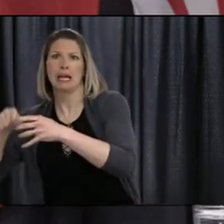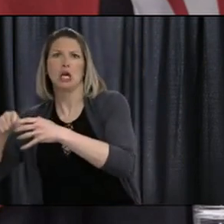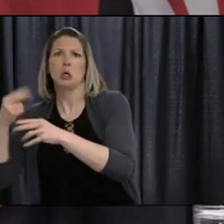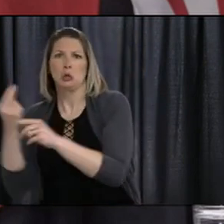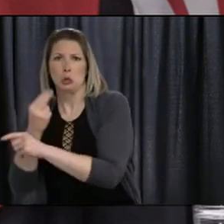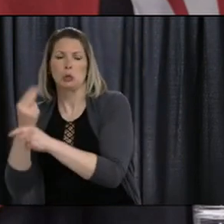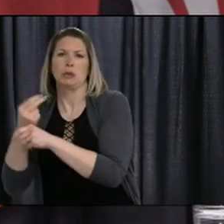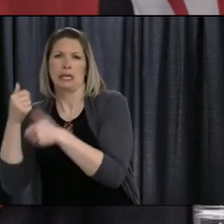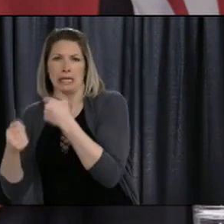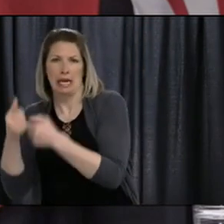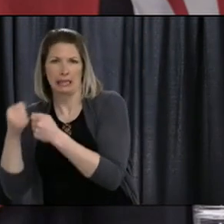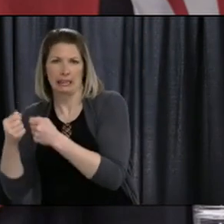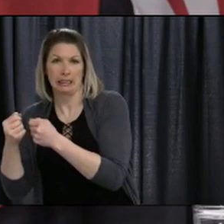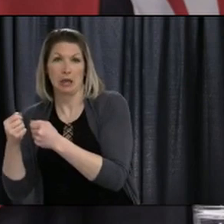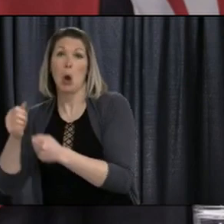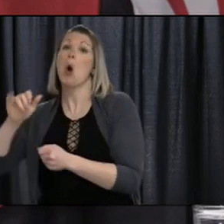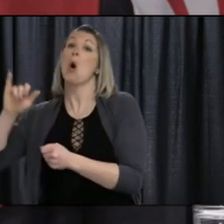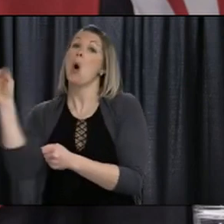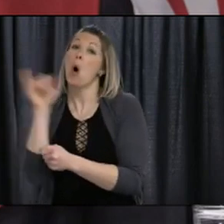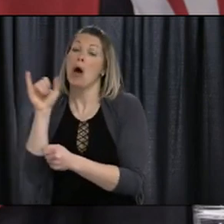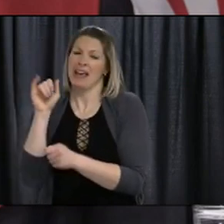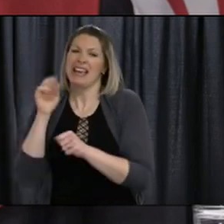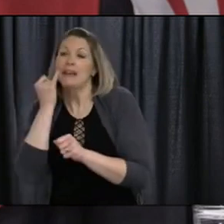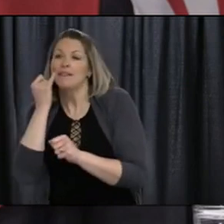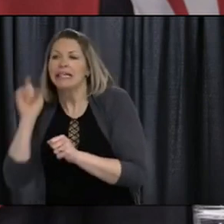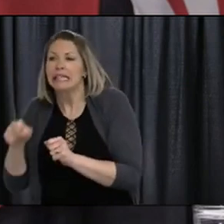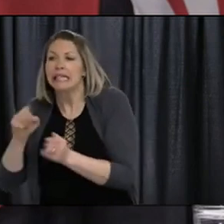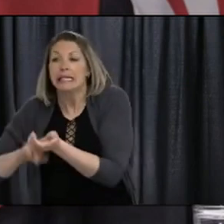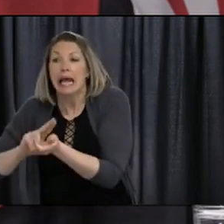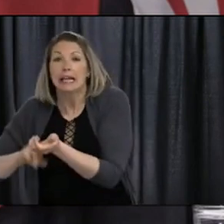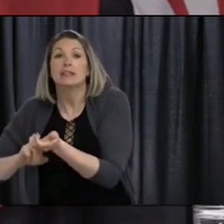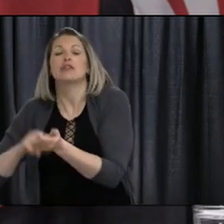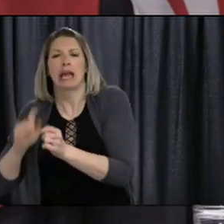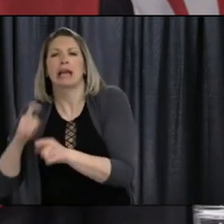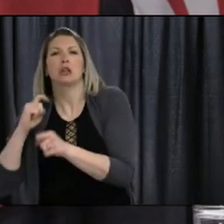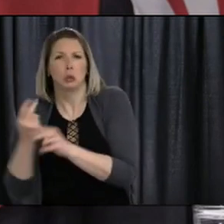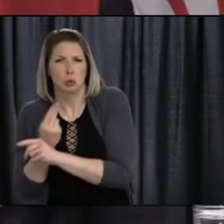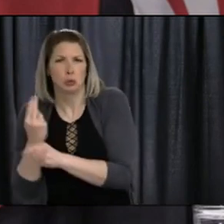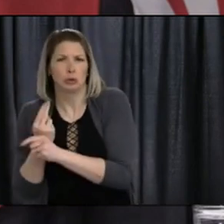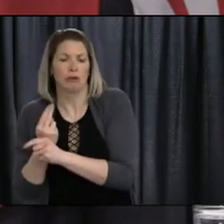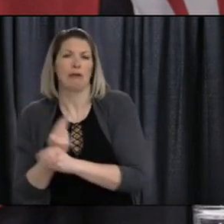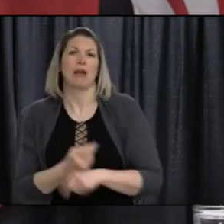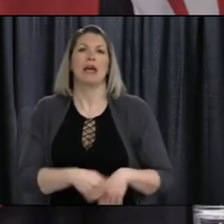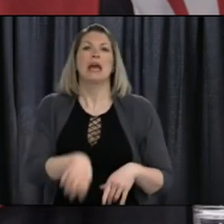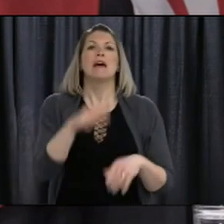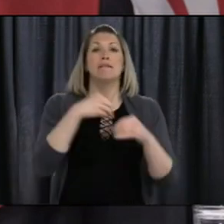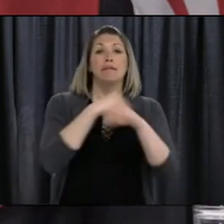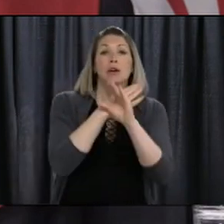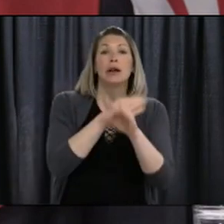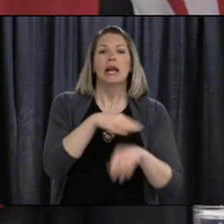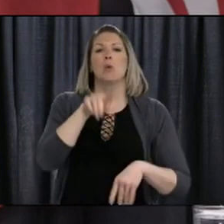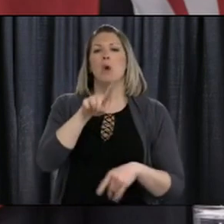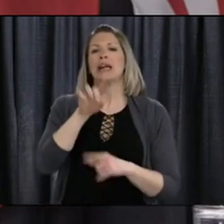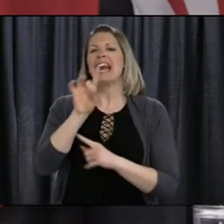the dedicated video relay service, the number is 1-888-834